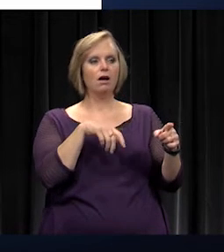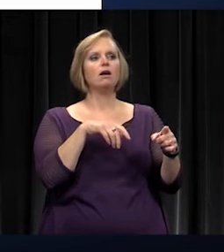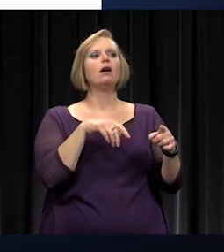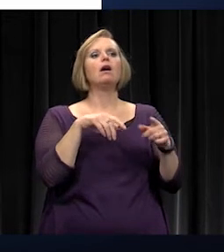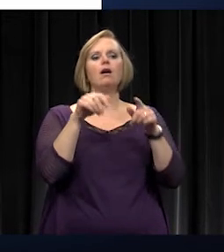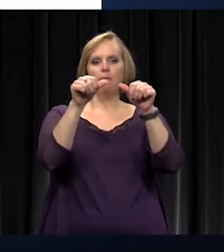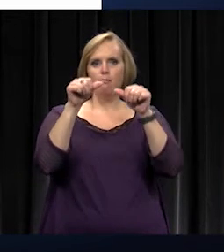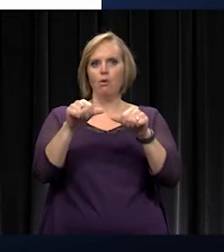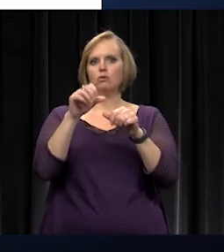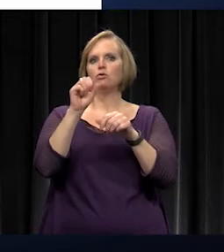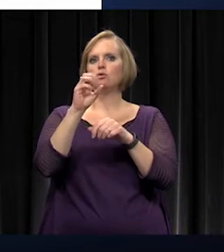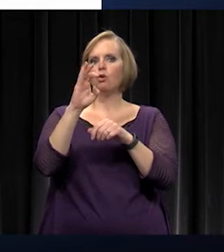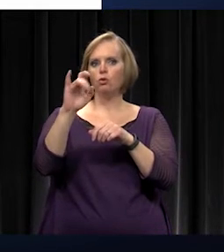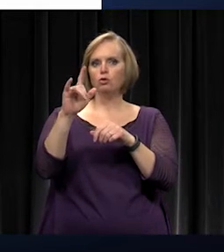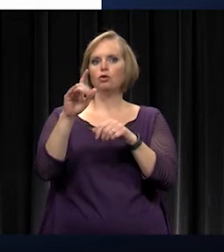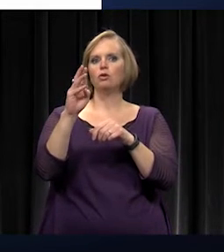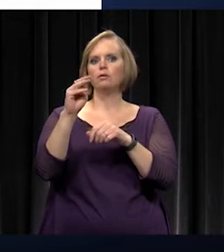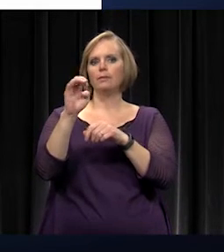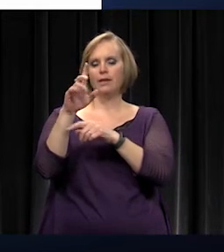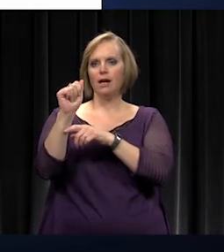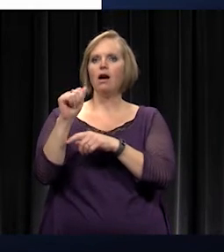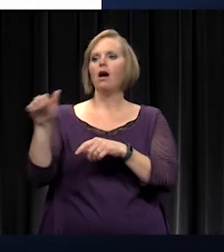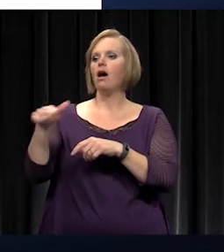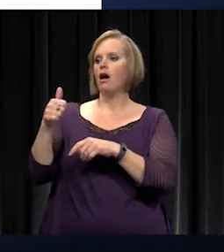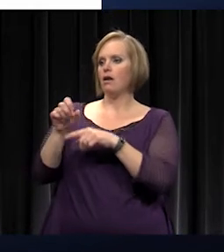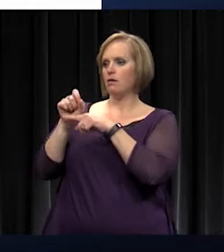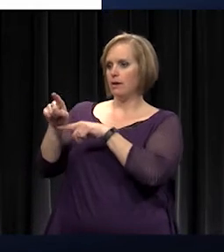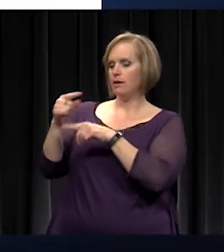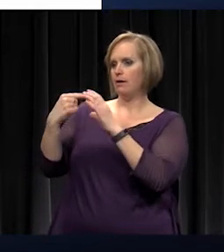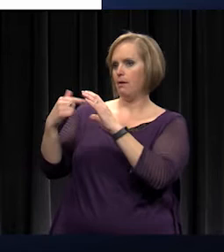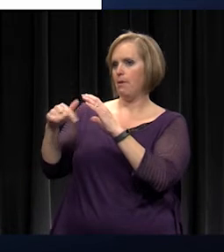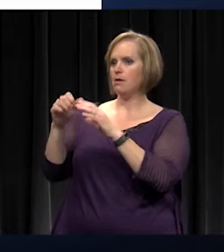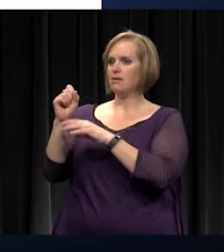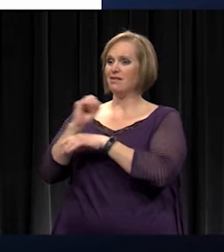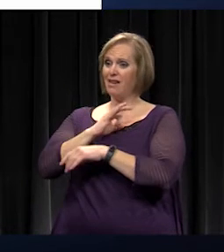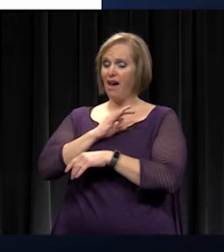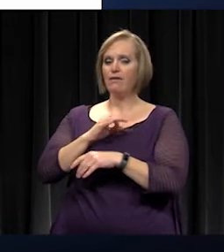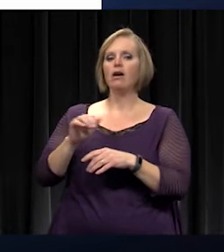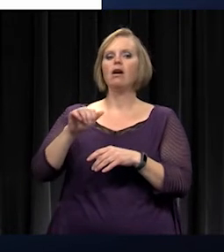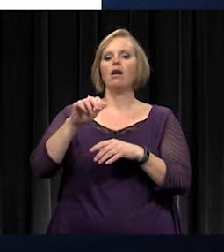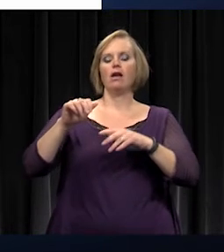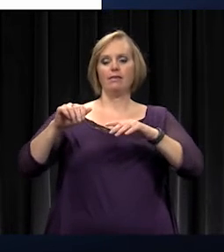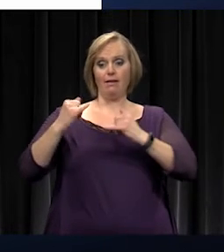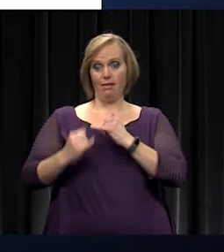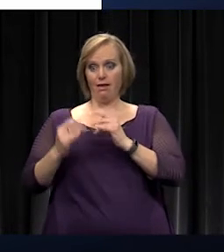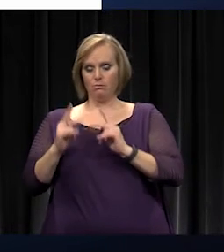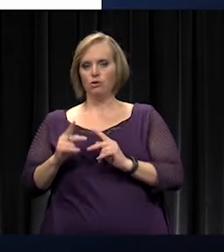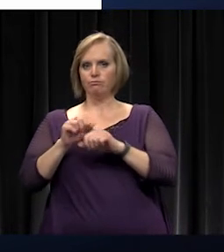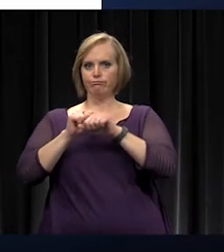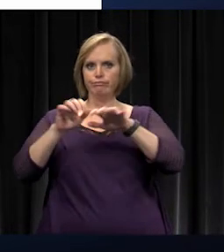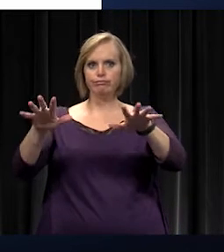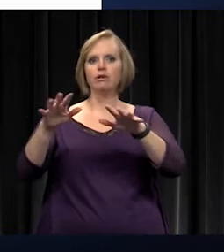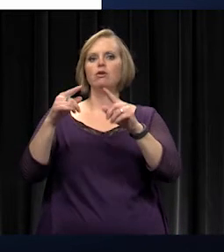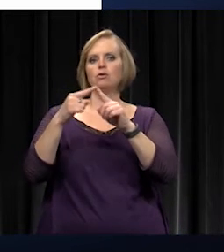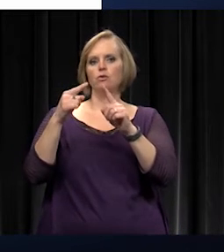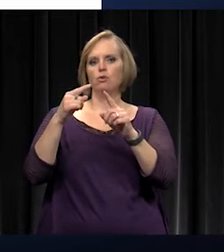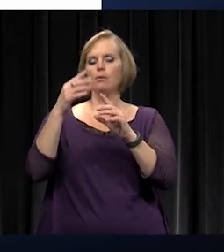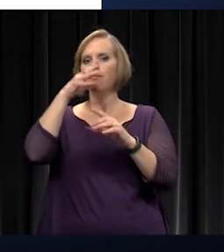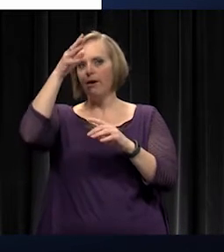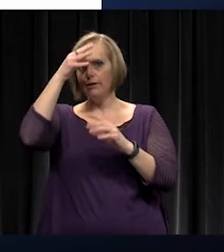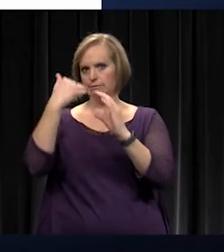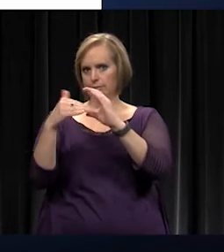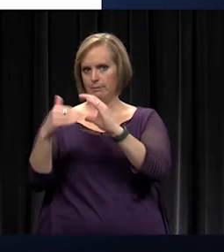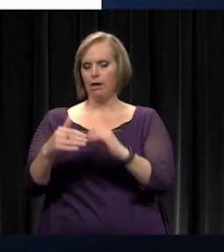media. We have another person who sends an email to staff, another person who sends an email to parents. Through this new system, one person on